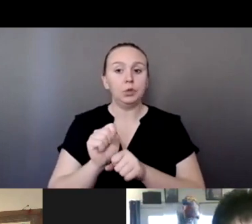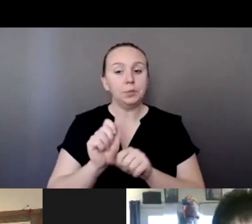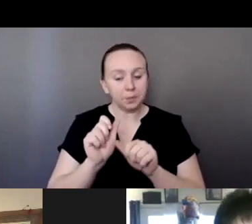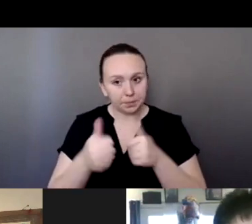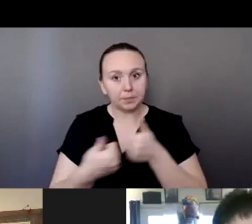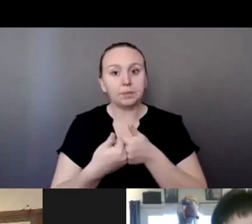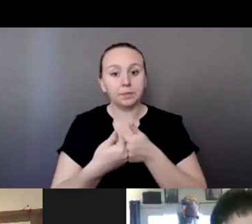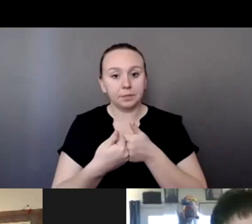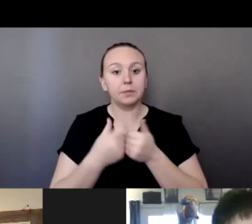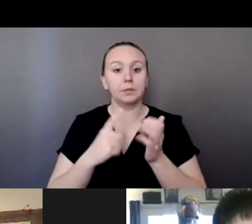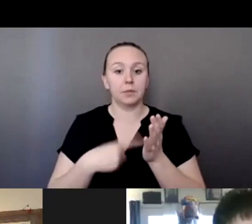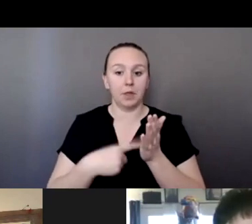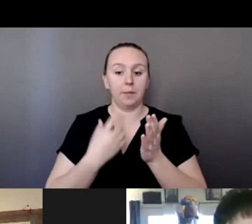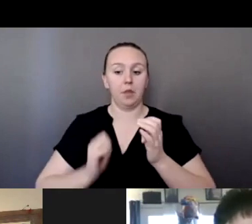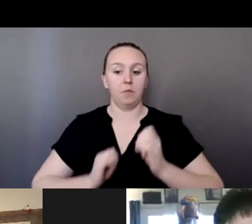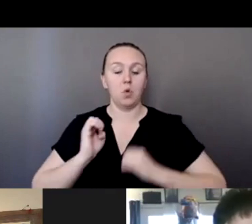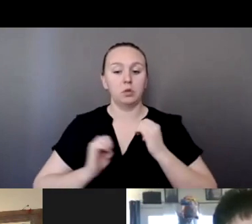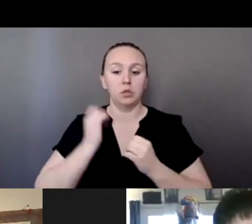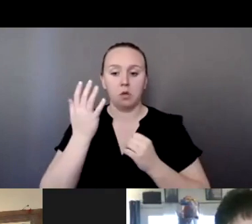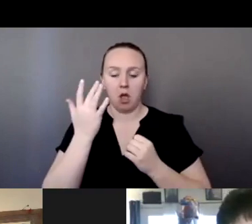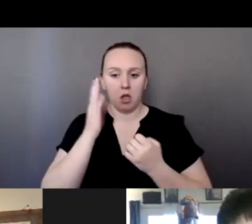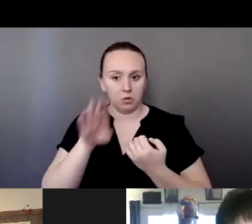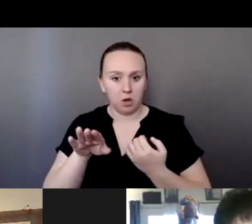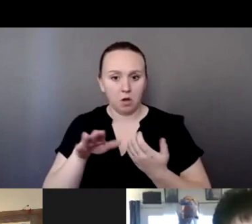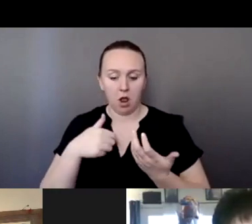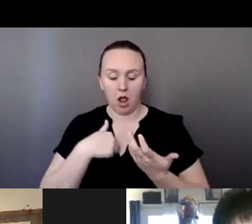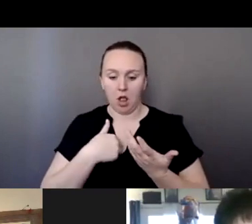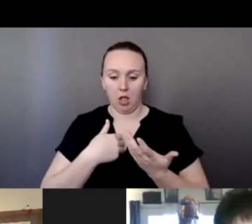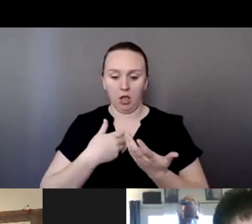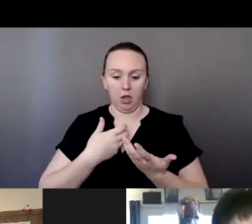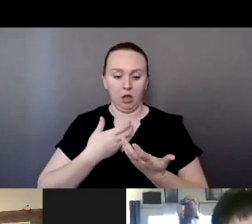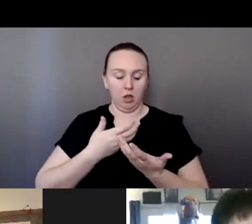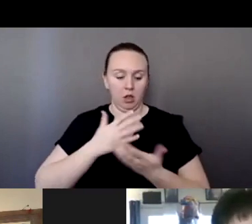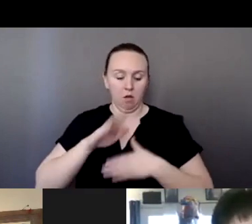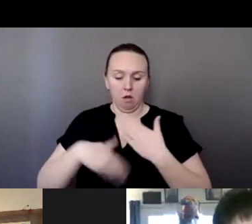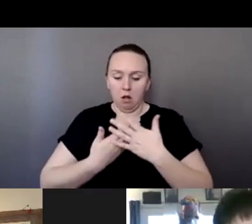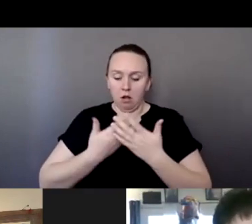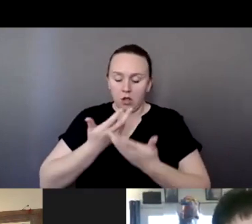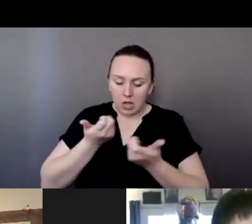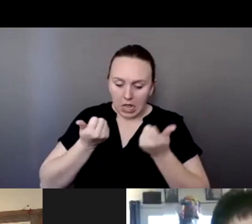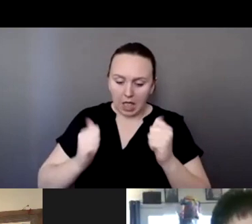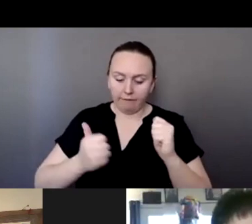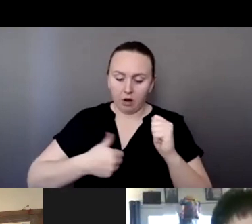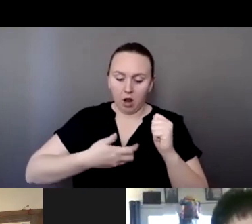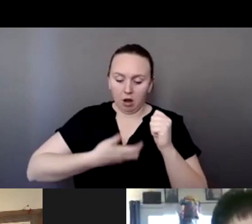gets emotional because, you know, I put my all into everything I do for MMIP.